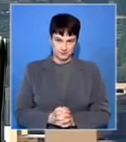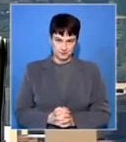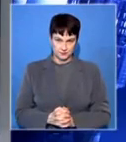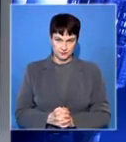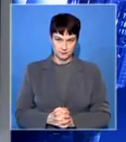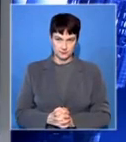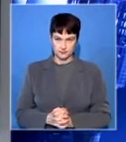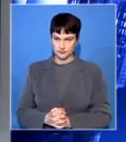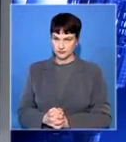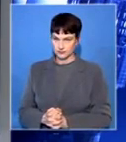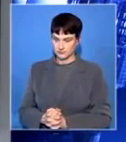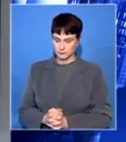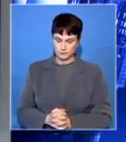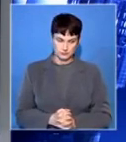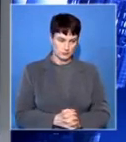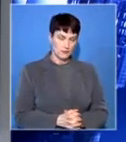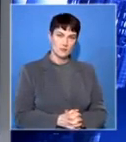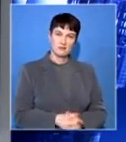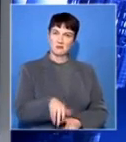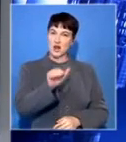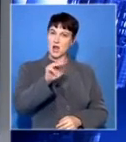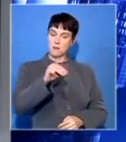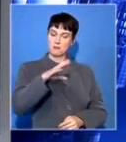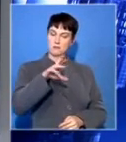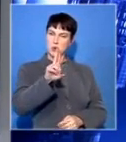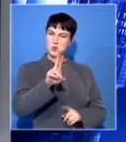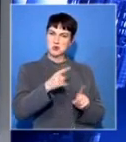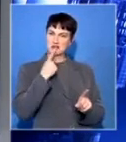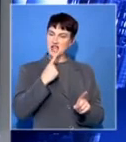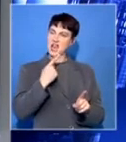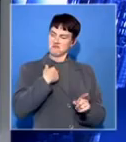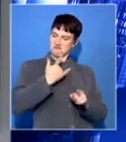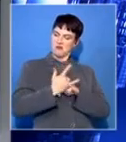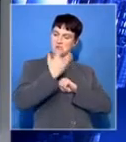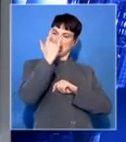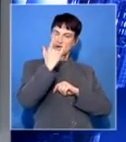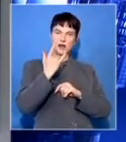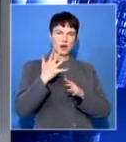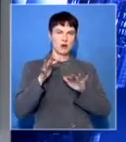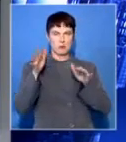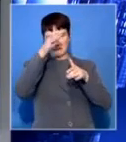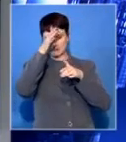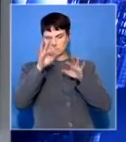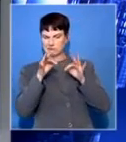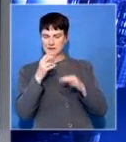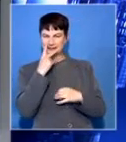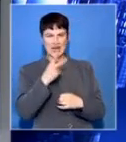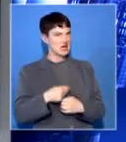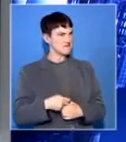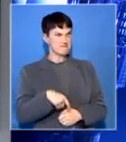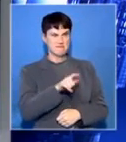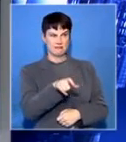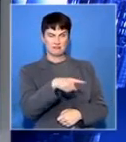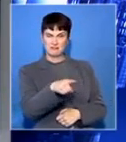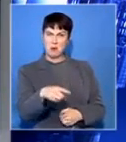AMCU is claiming victory. Analysts not so sure, saying maybe the workers have just lost too much here